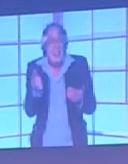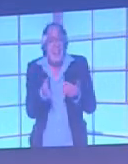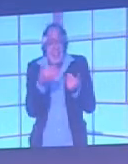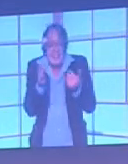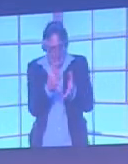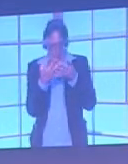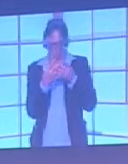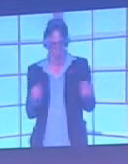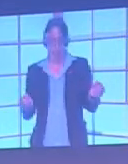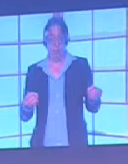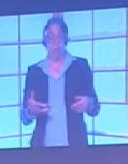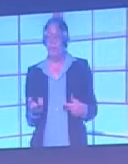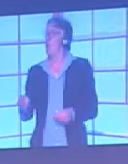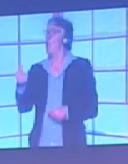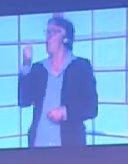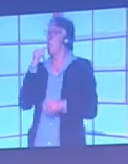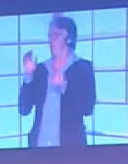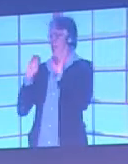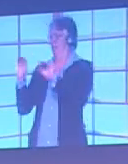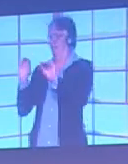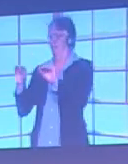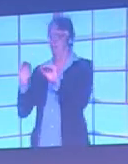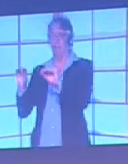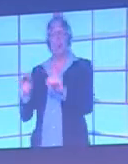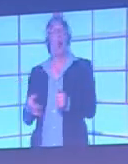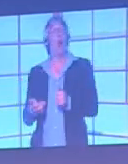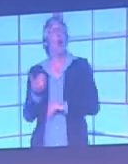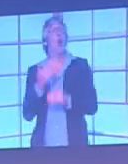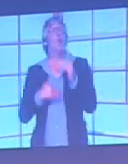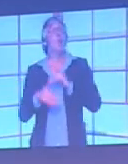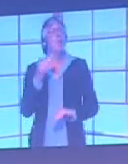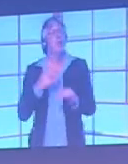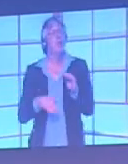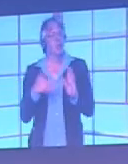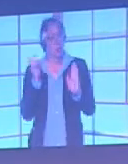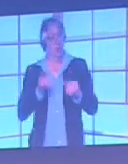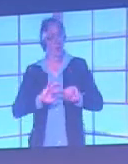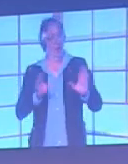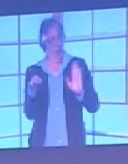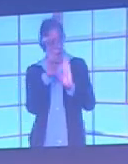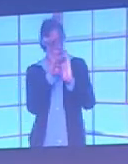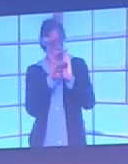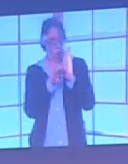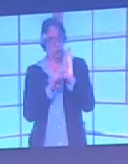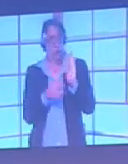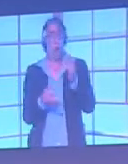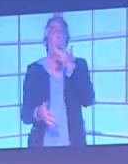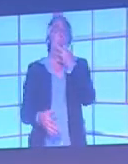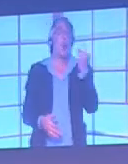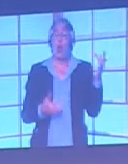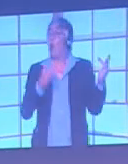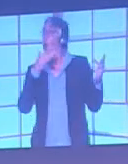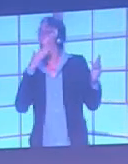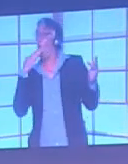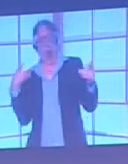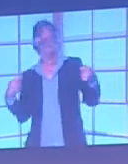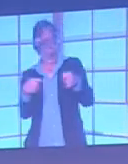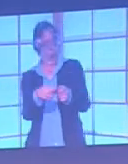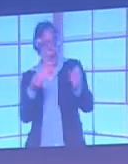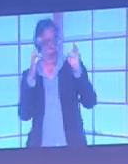and with rules in place for competitions about what is and is not an accessible kick combination,